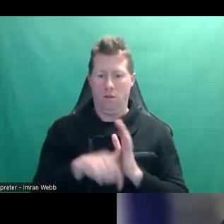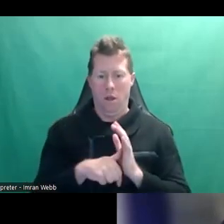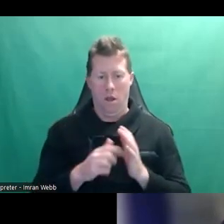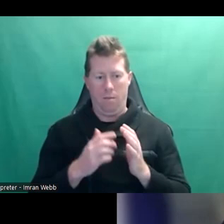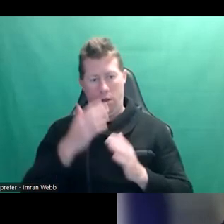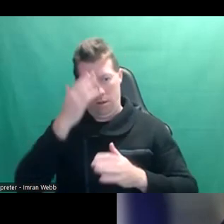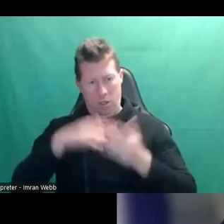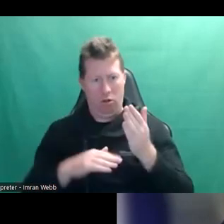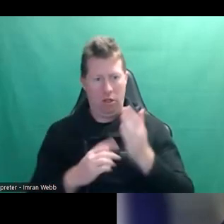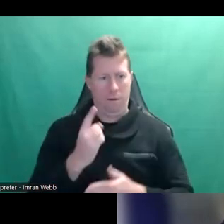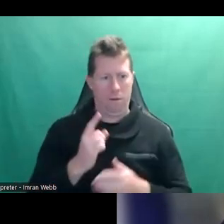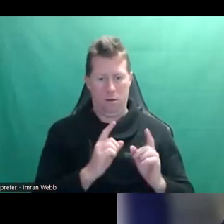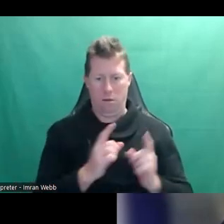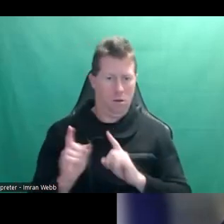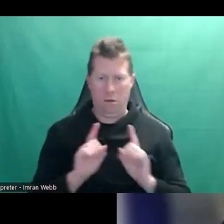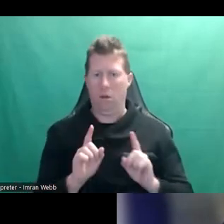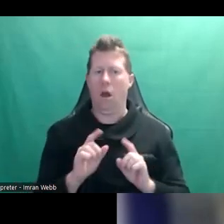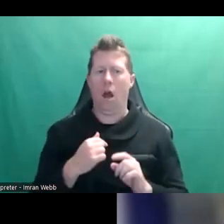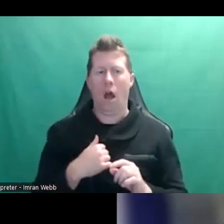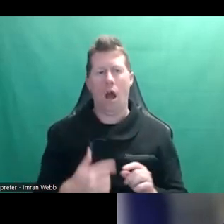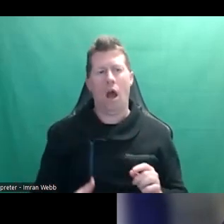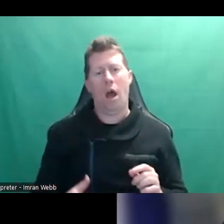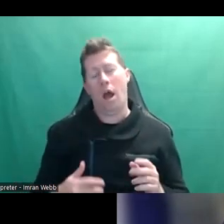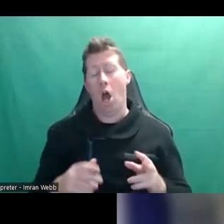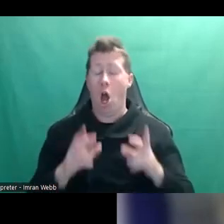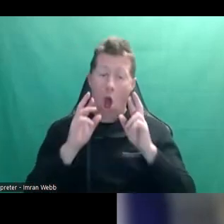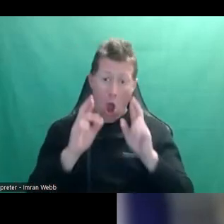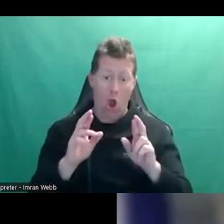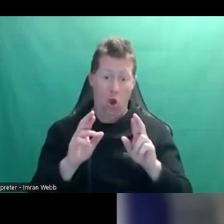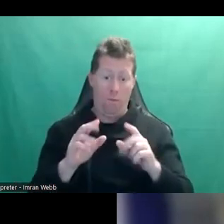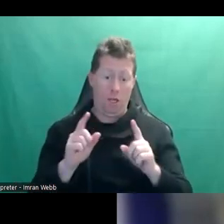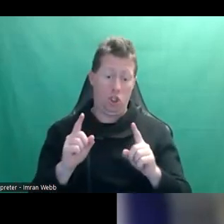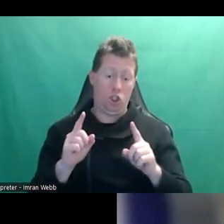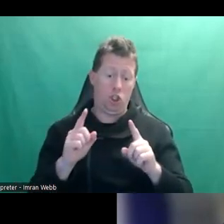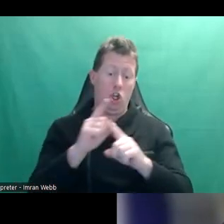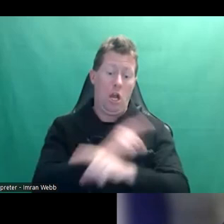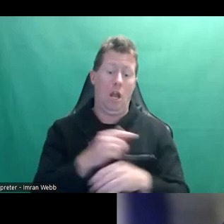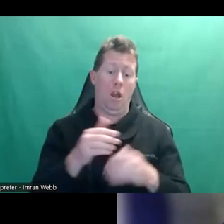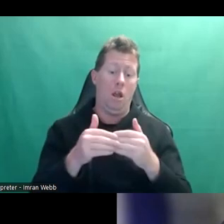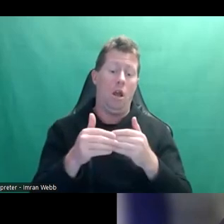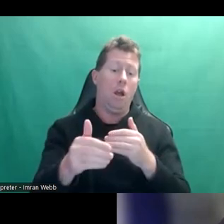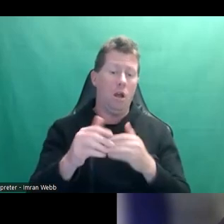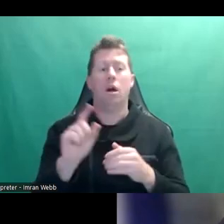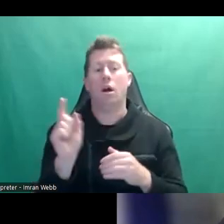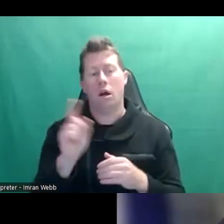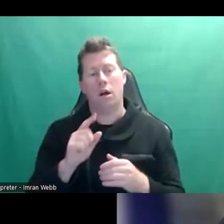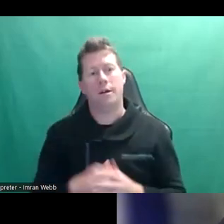I think what I hope will start to change is that it is that